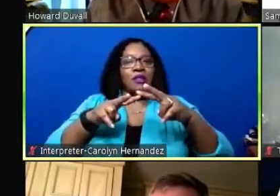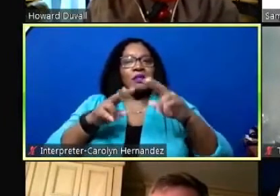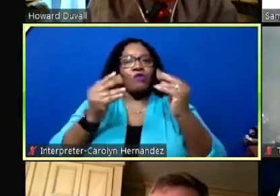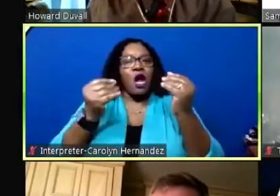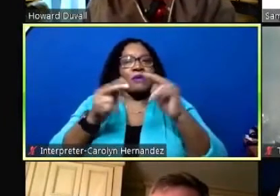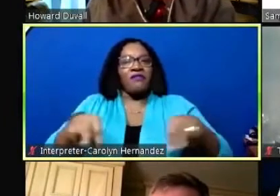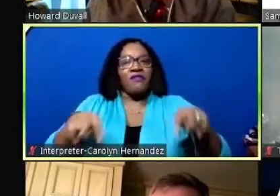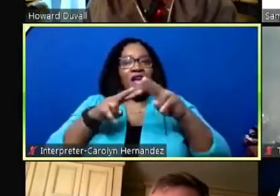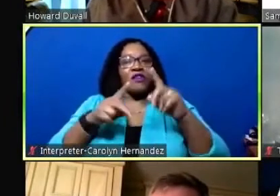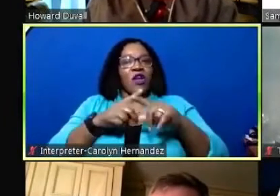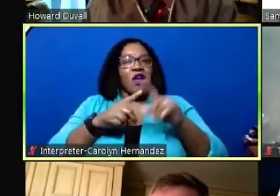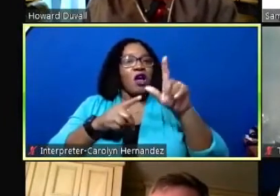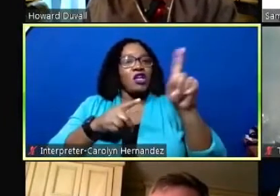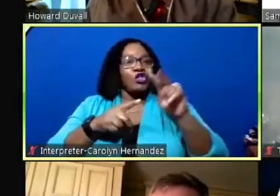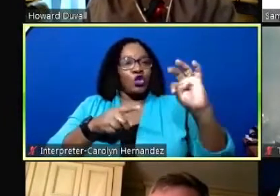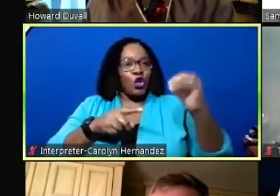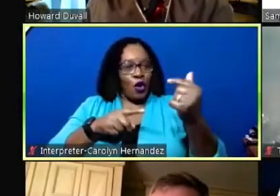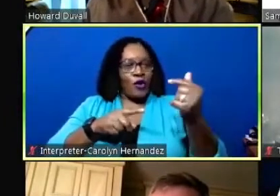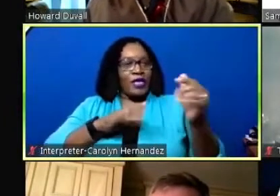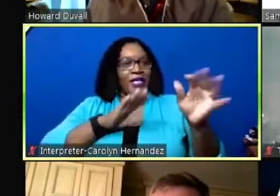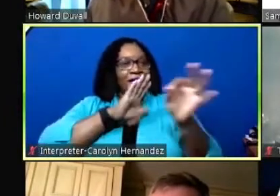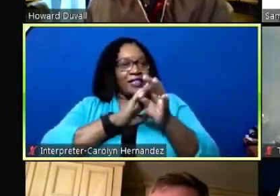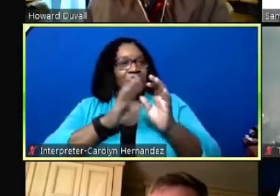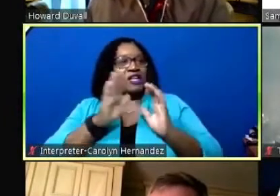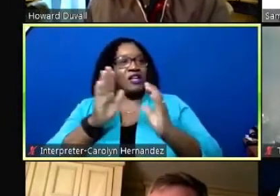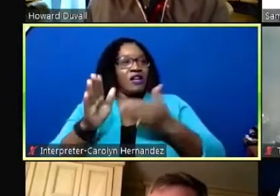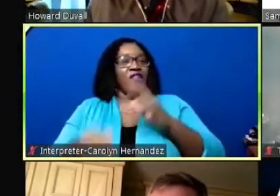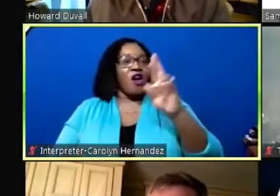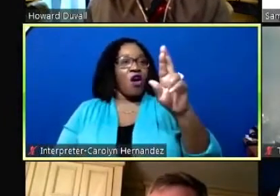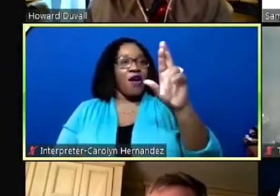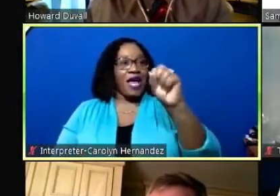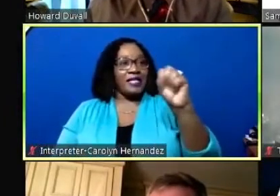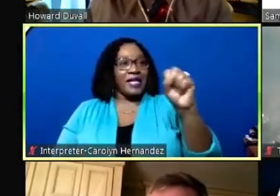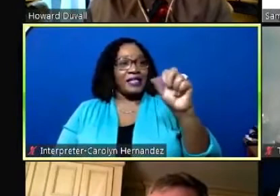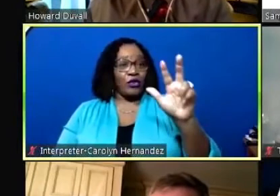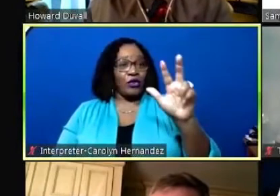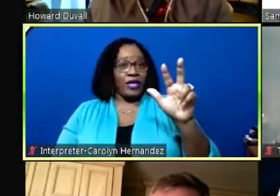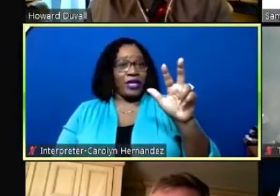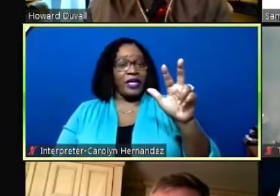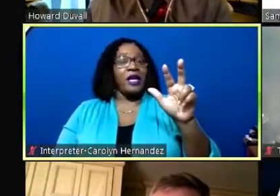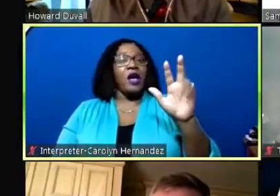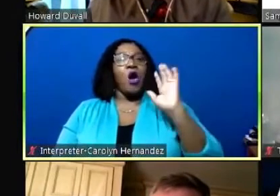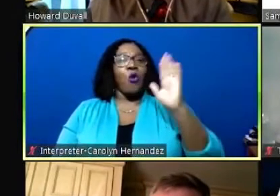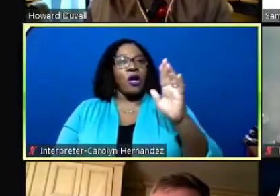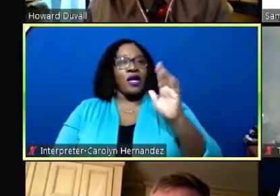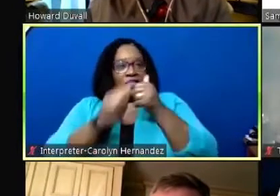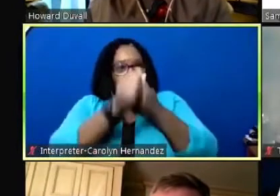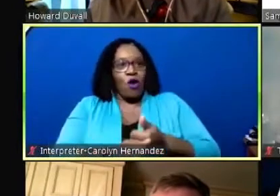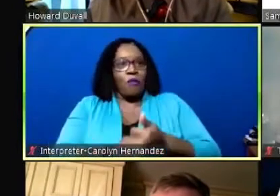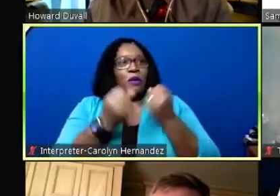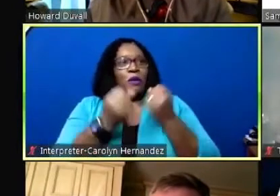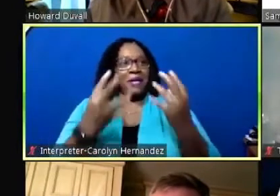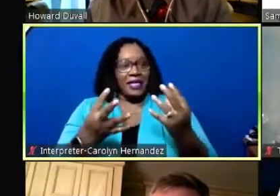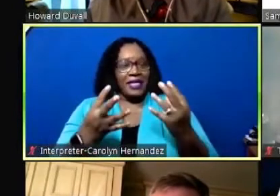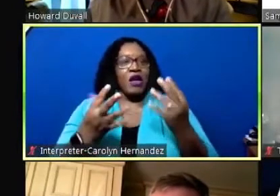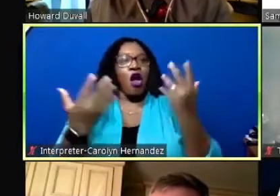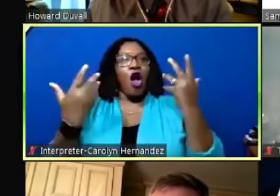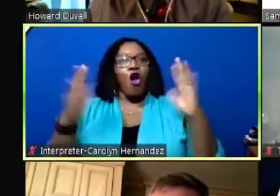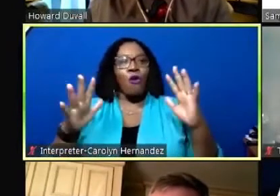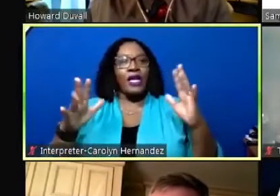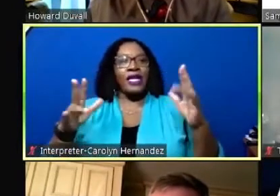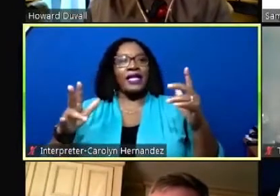zoning designation of rsf3 would conform to many already already